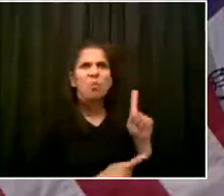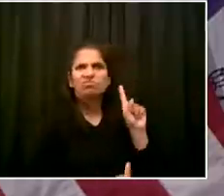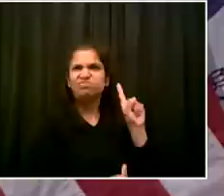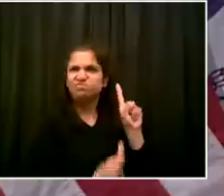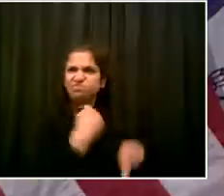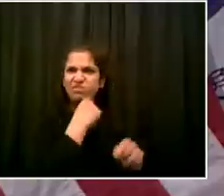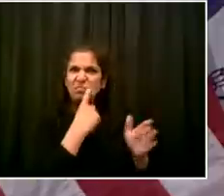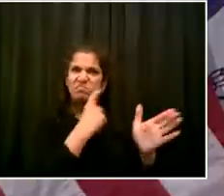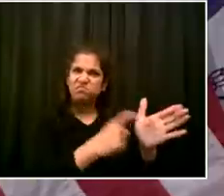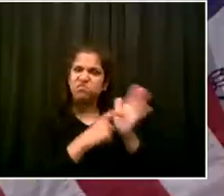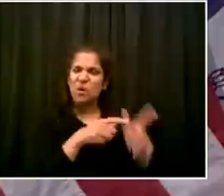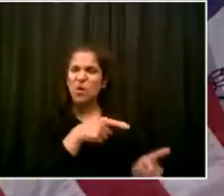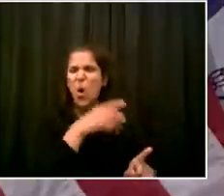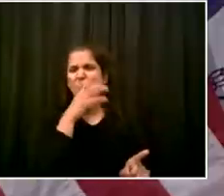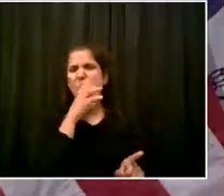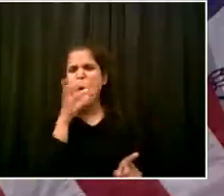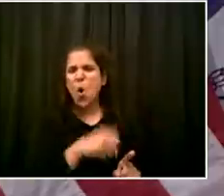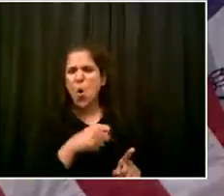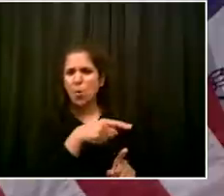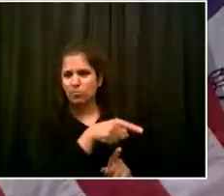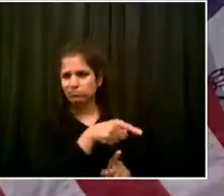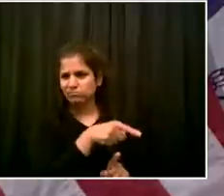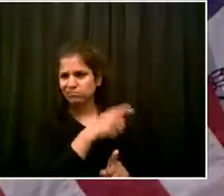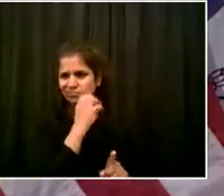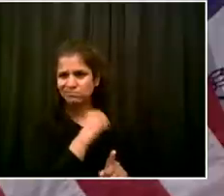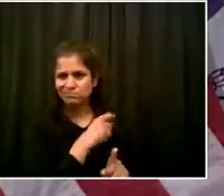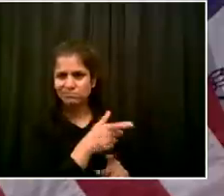Last question for today goes to Julia from The Post.